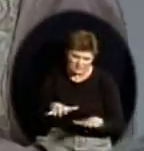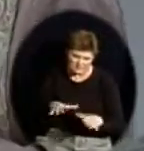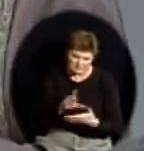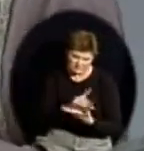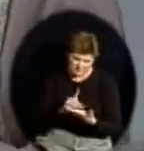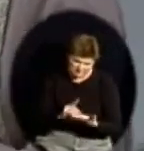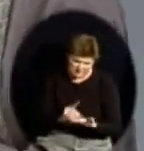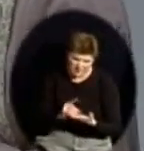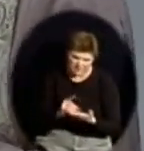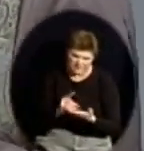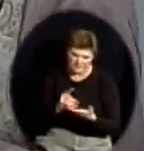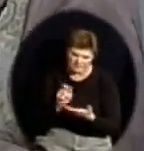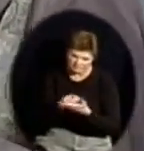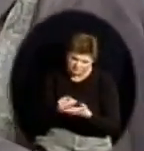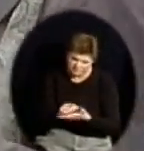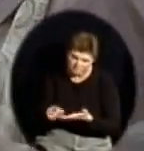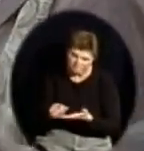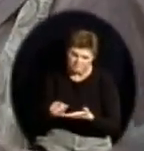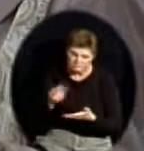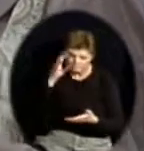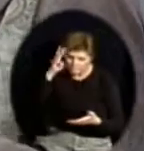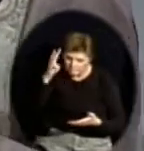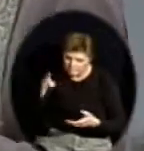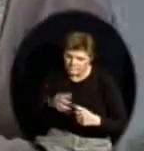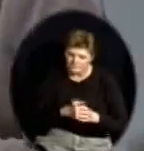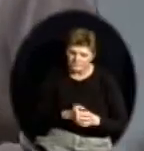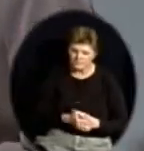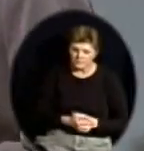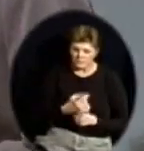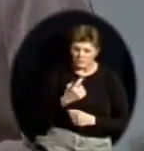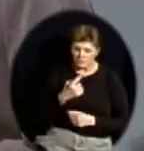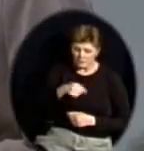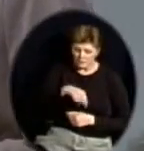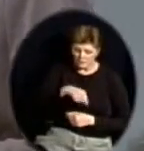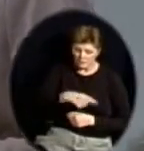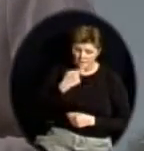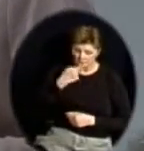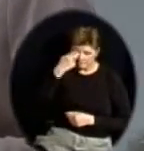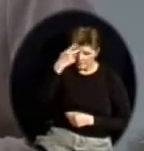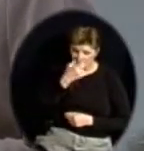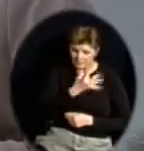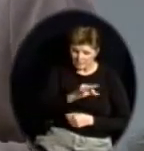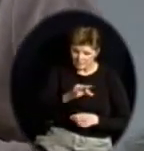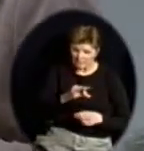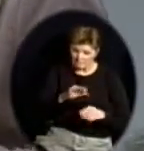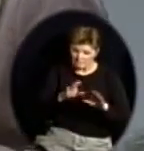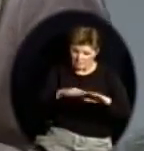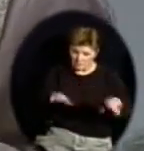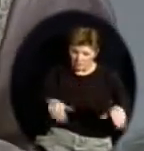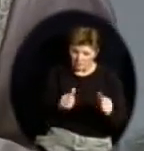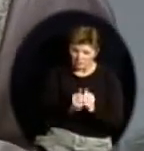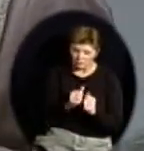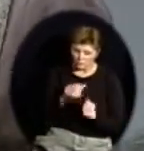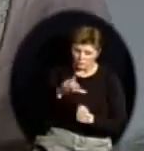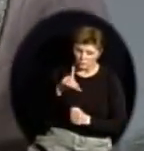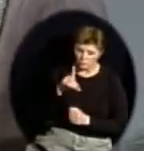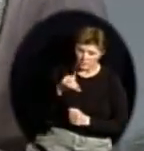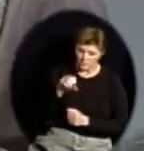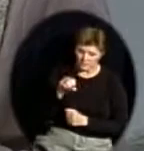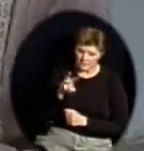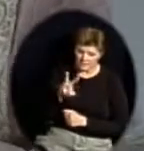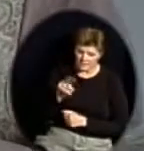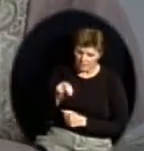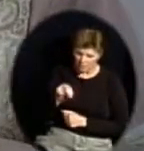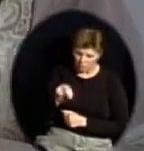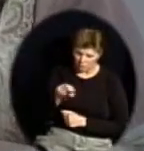lay your eyes and glance on that, this is a parent of a child that has Down syndrome and felt that her, that was a pretty typical